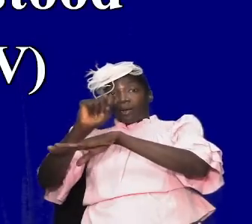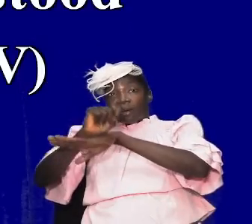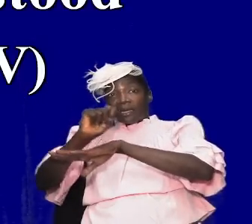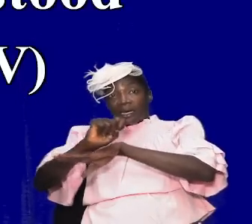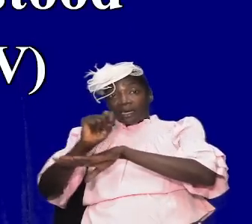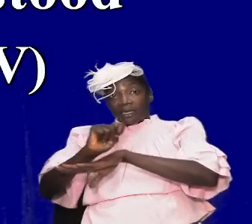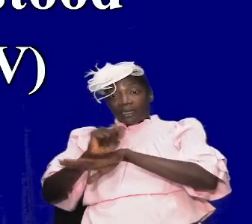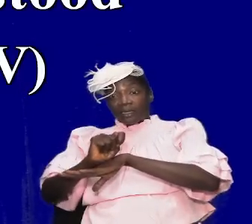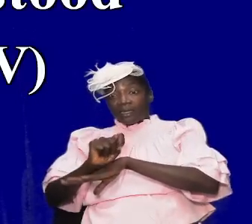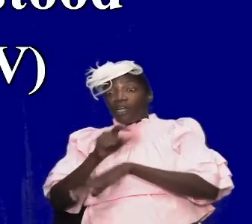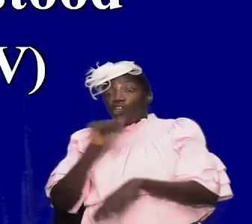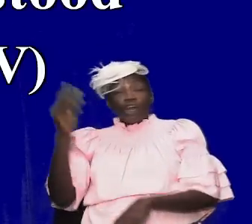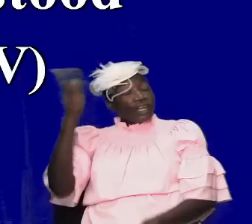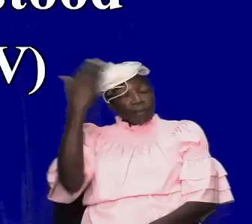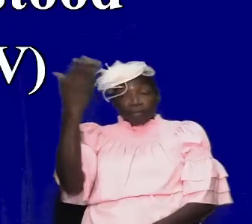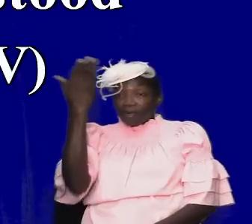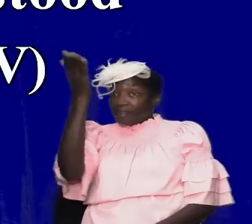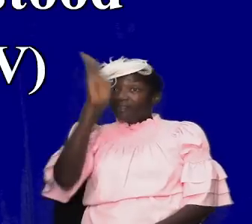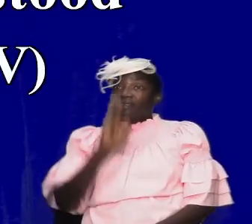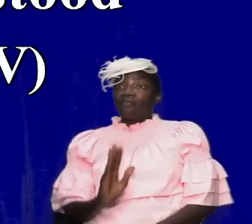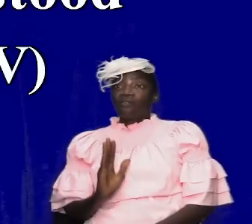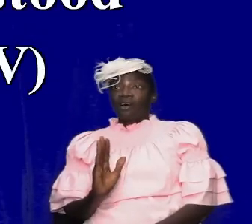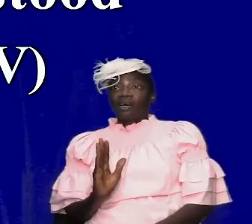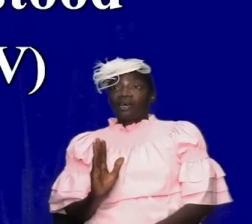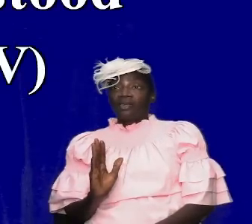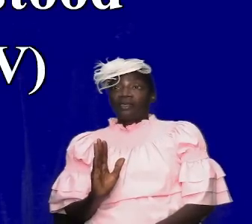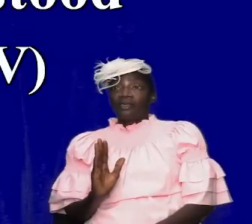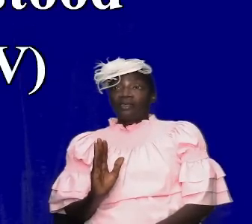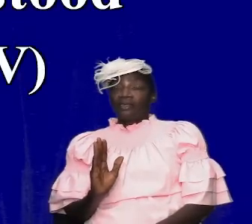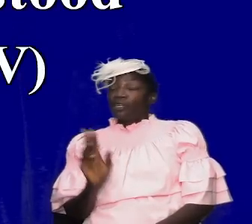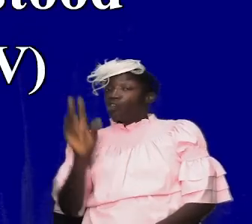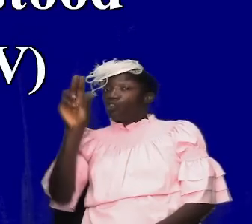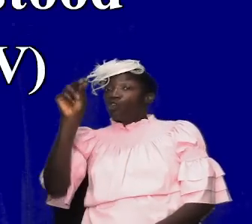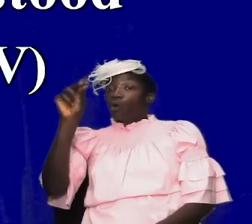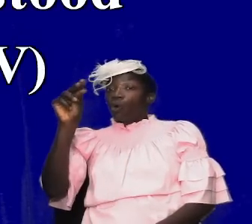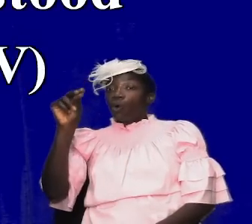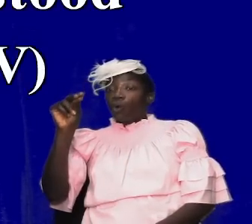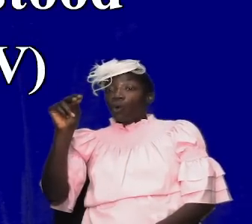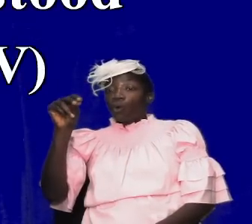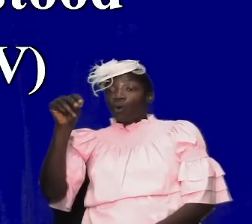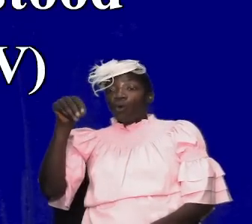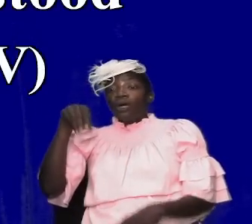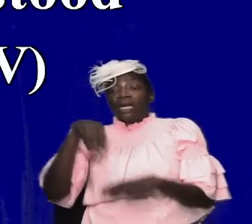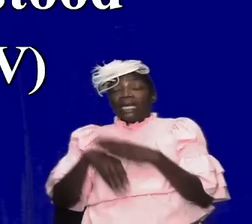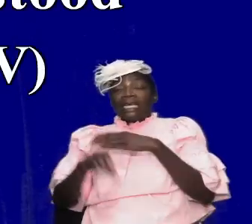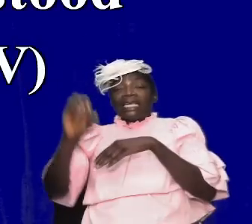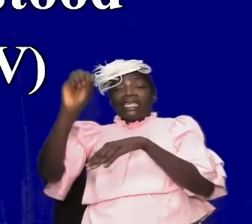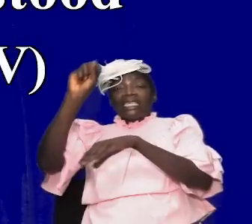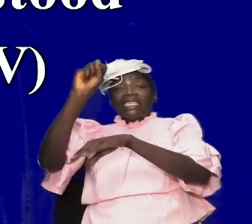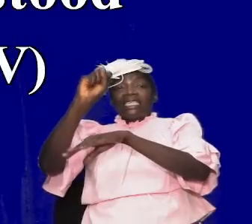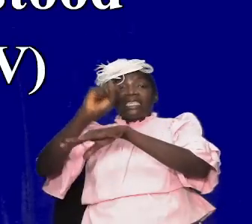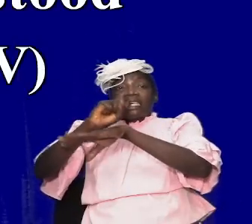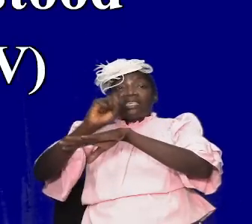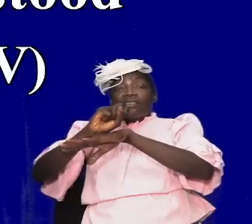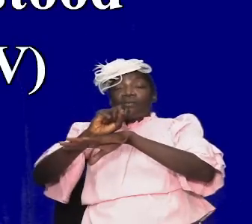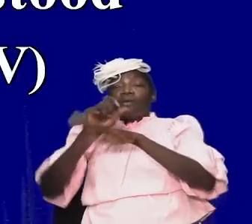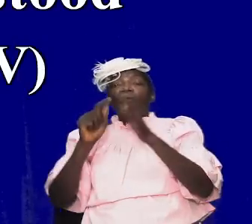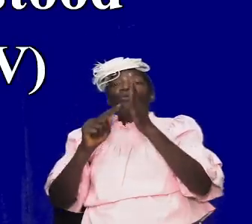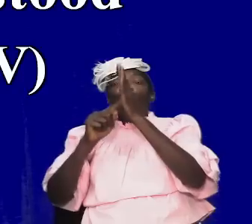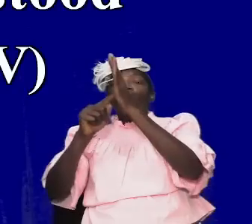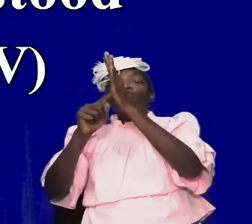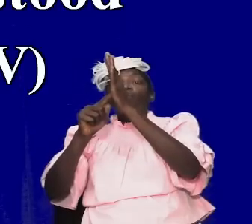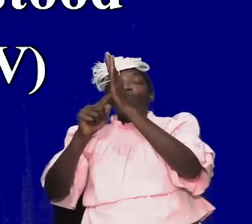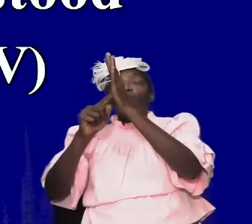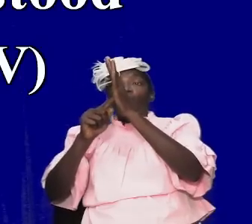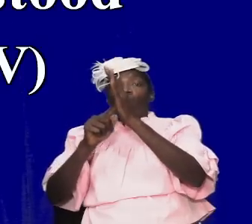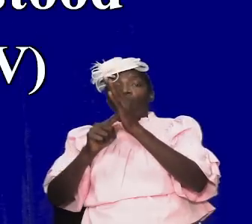saying going into the presence of god and it it probably means this no he's talking about this sanctuary and we will show later on